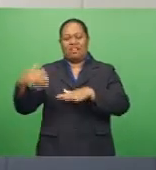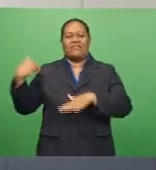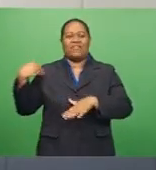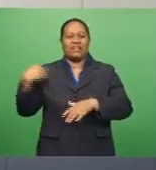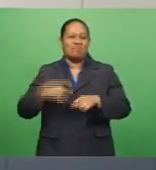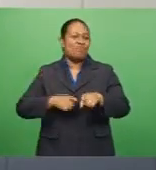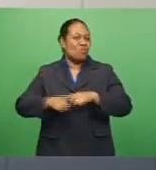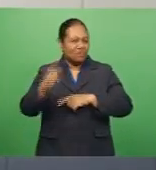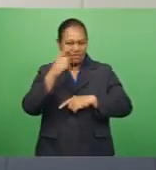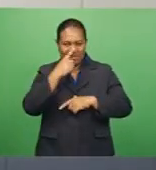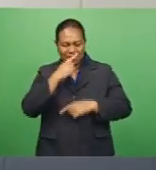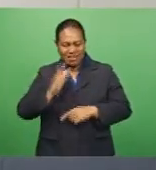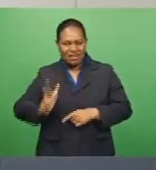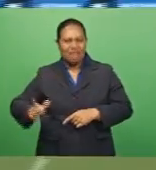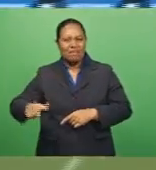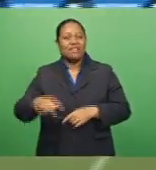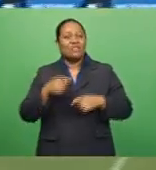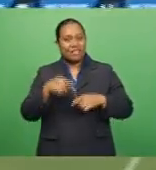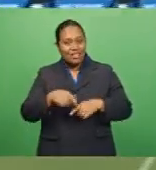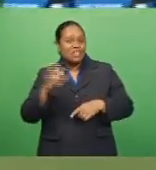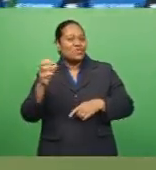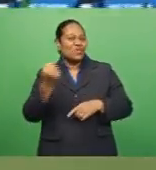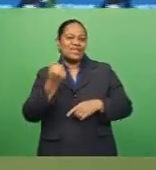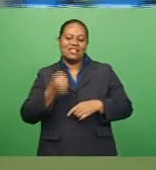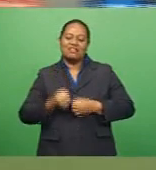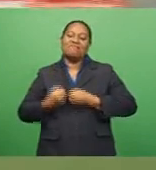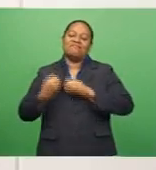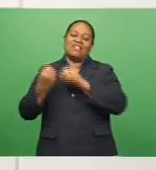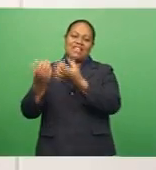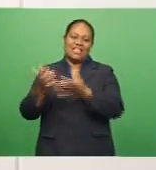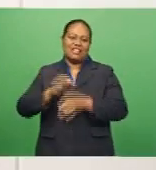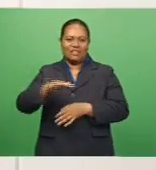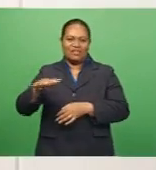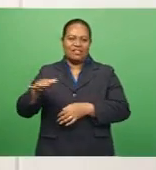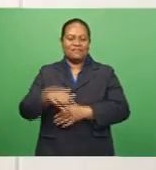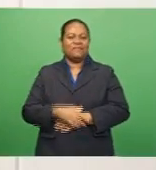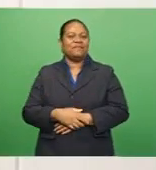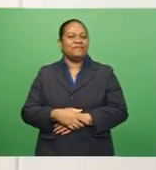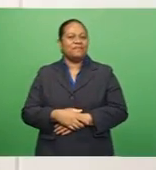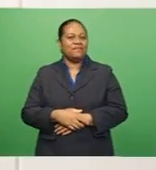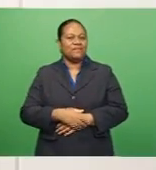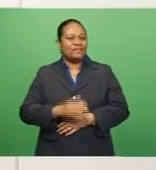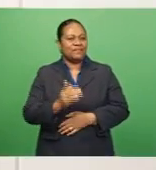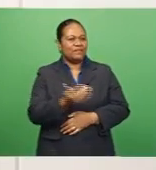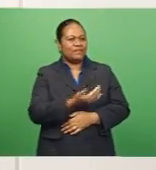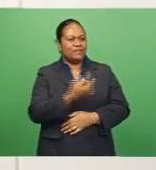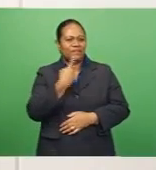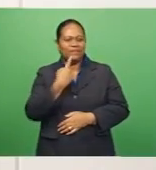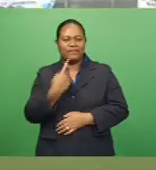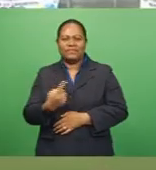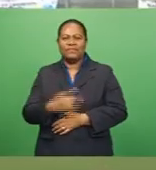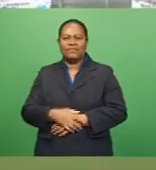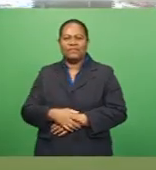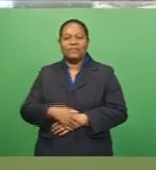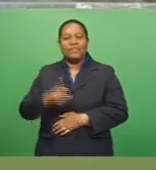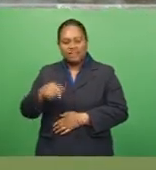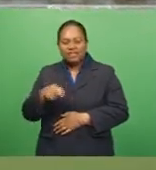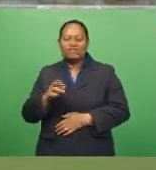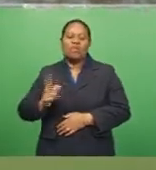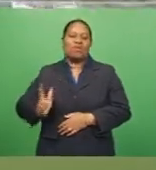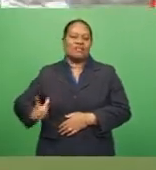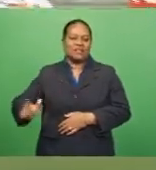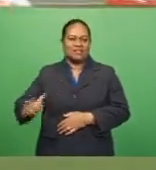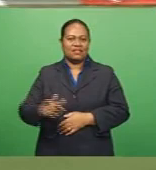Lombasa. So this goal is for them. Because this is really affected by the Saekulung and Lombasa team. This is what the Lombasa team can